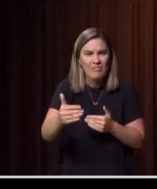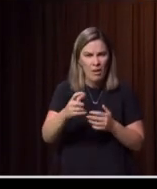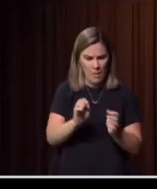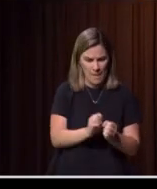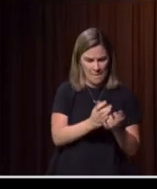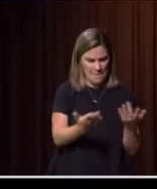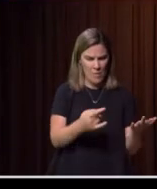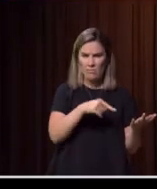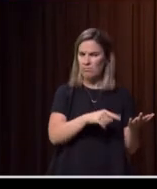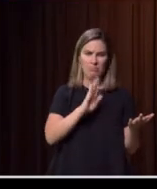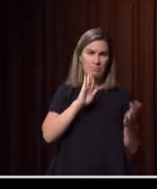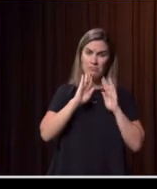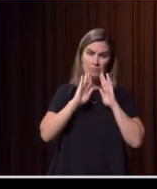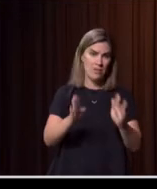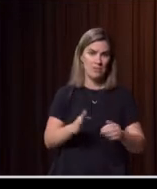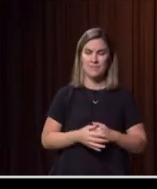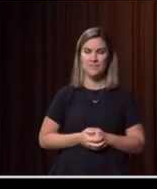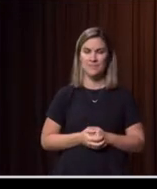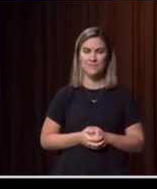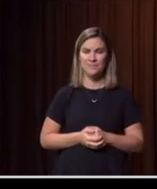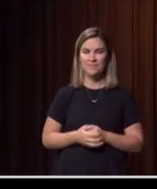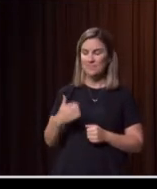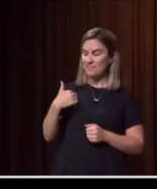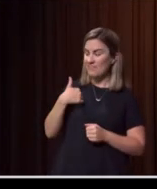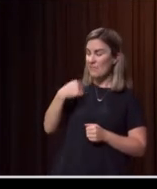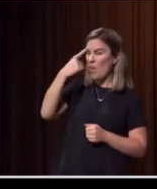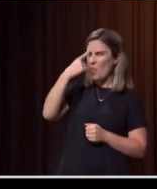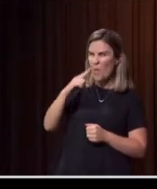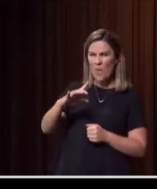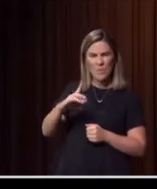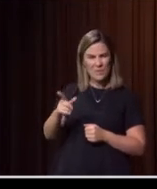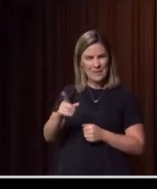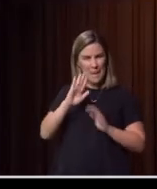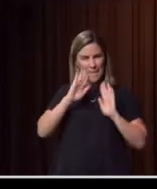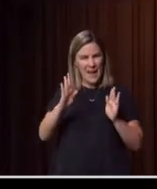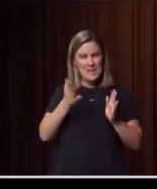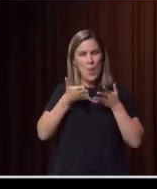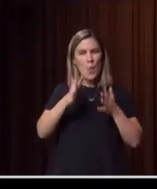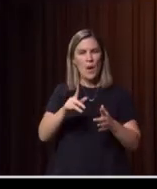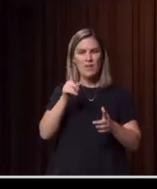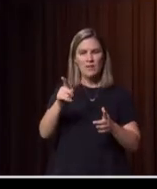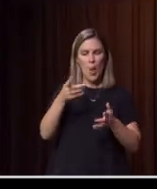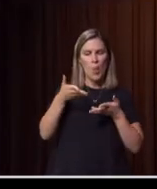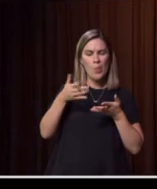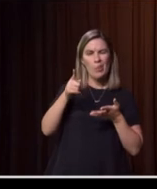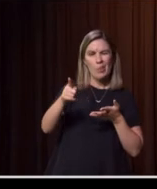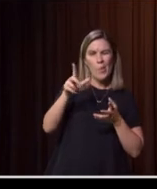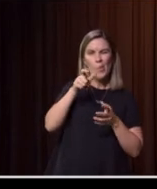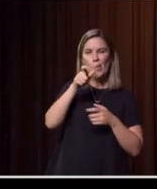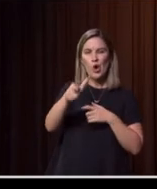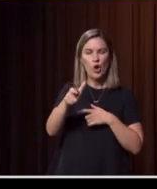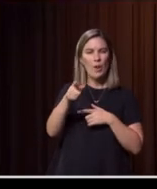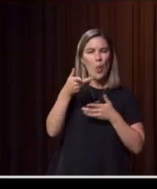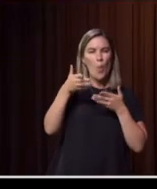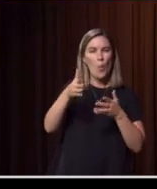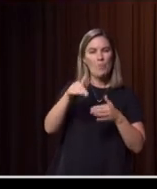extraordinary that they have personalised the fire the day she took the sun or the day she stole the sun. I guess we